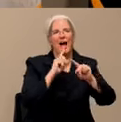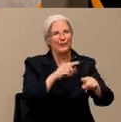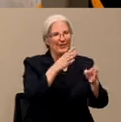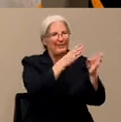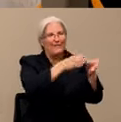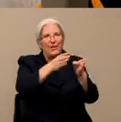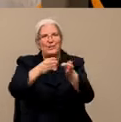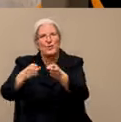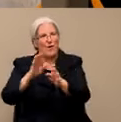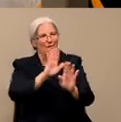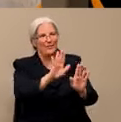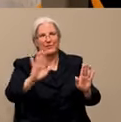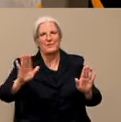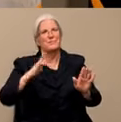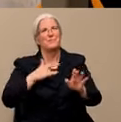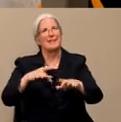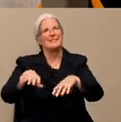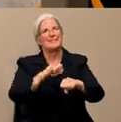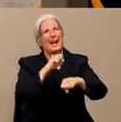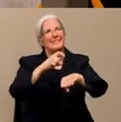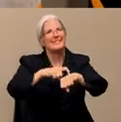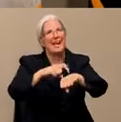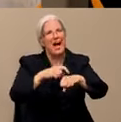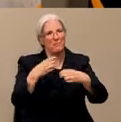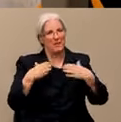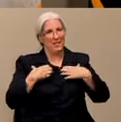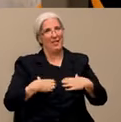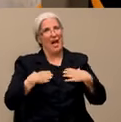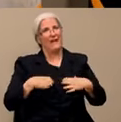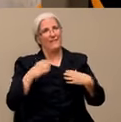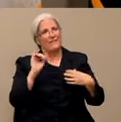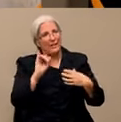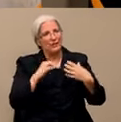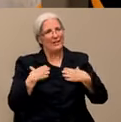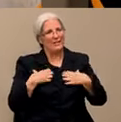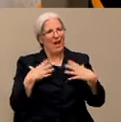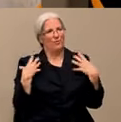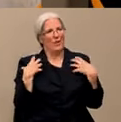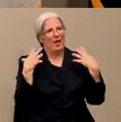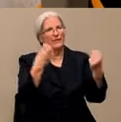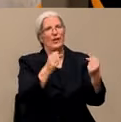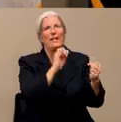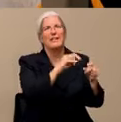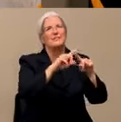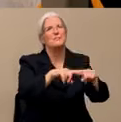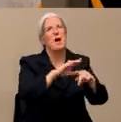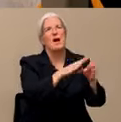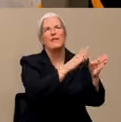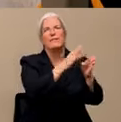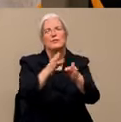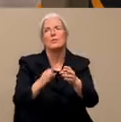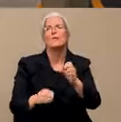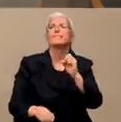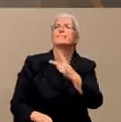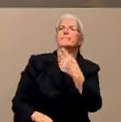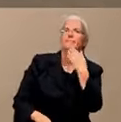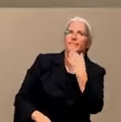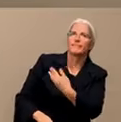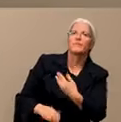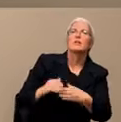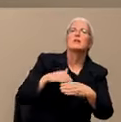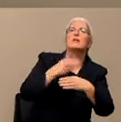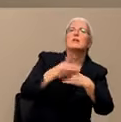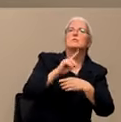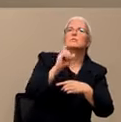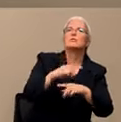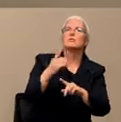lung recovery. Great. Thank you, Dr. B. So next question coming in from a viewer for the sheriff. Are